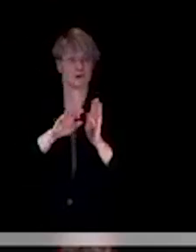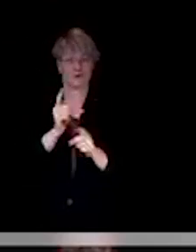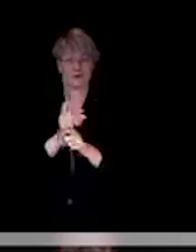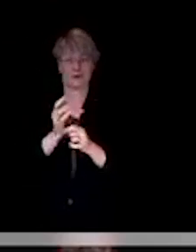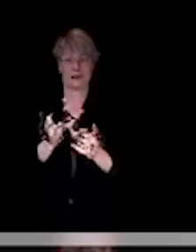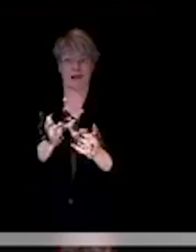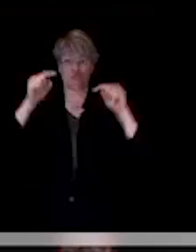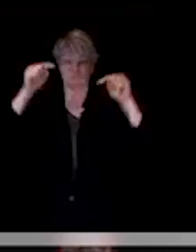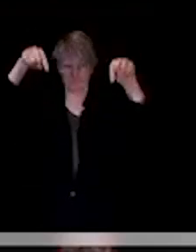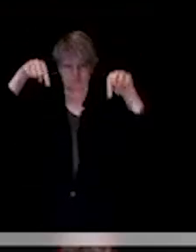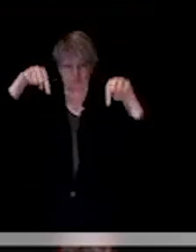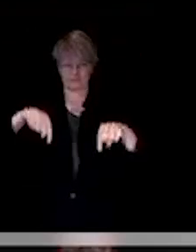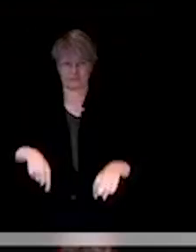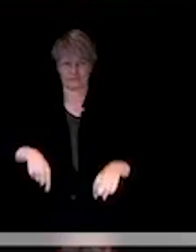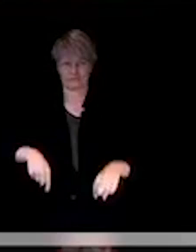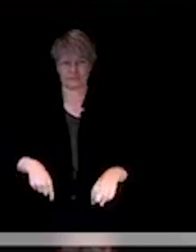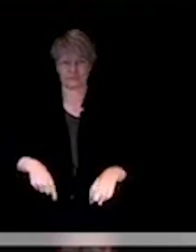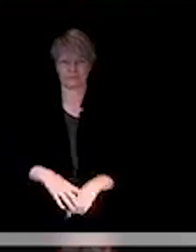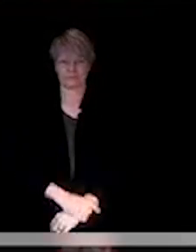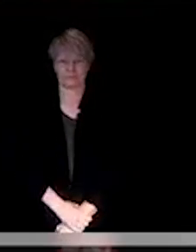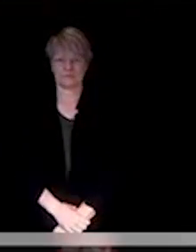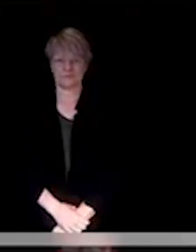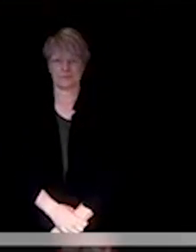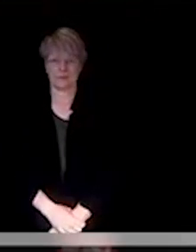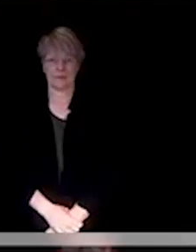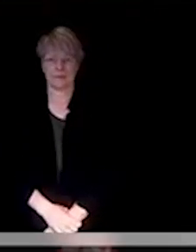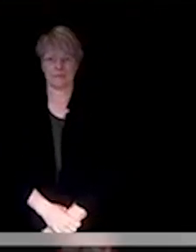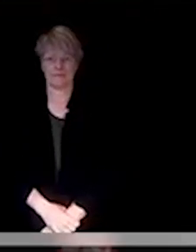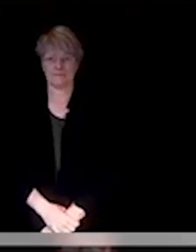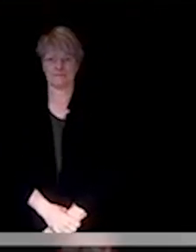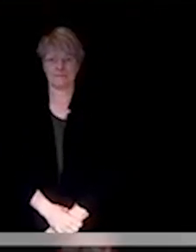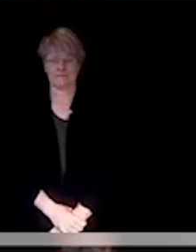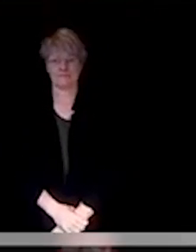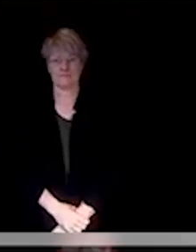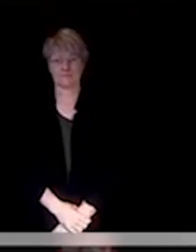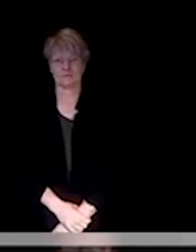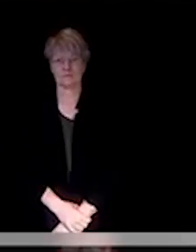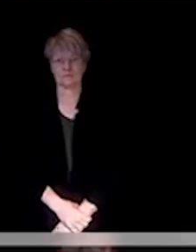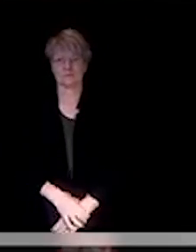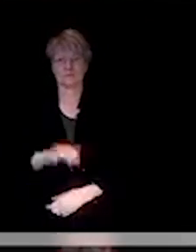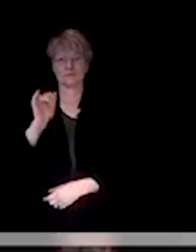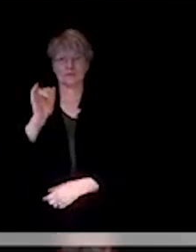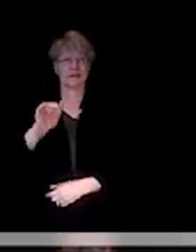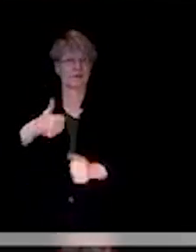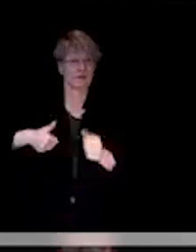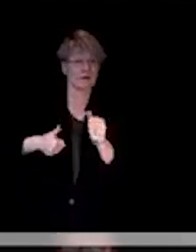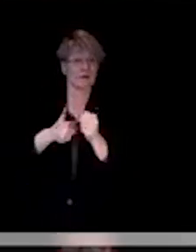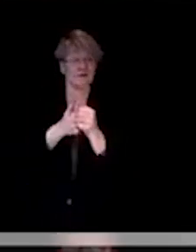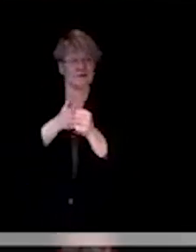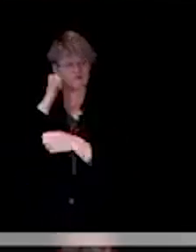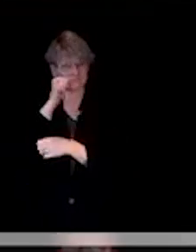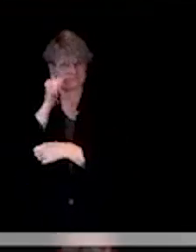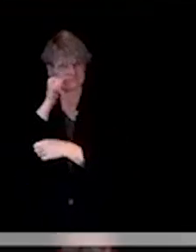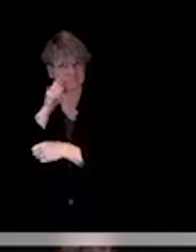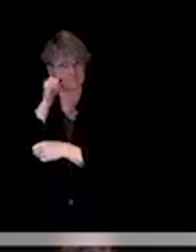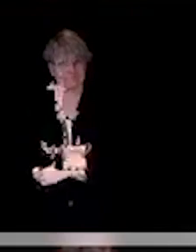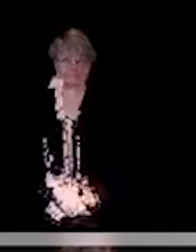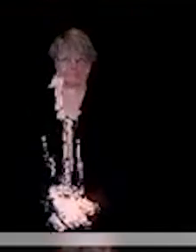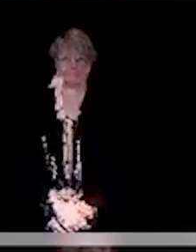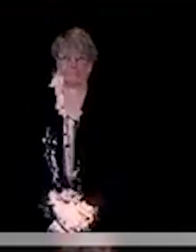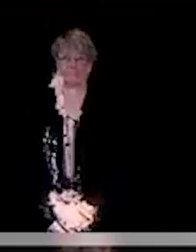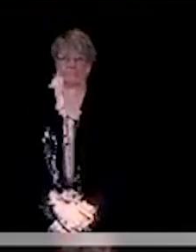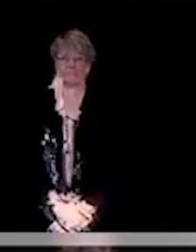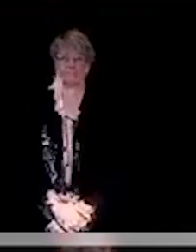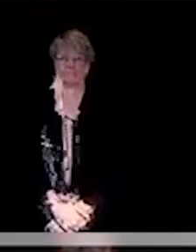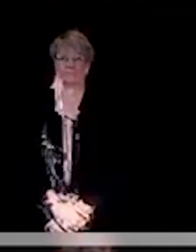scroll down, Mark. So, this is also updated daily on our website. And so, what we wanted to show here, you